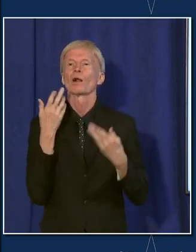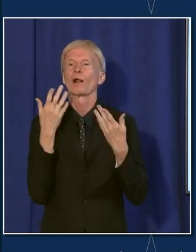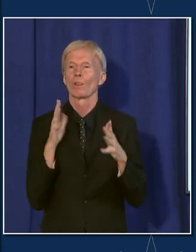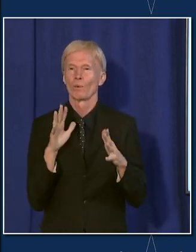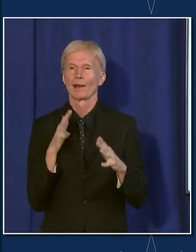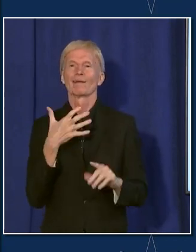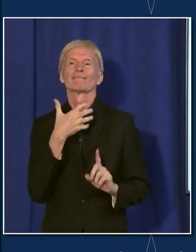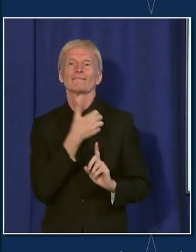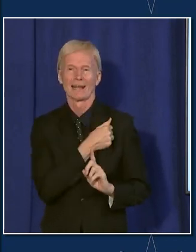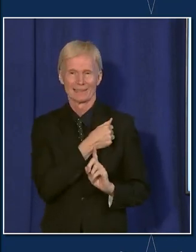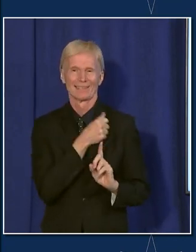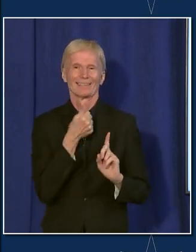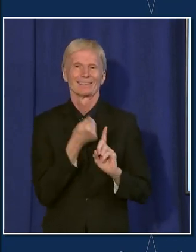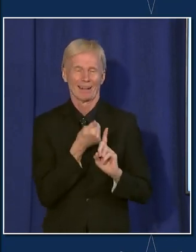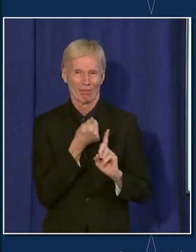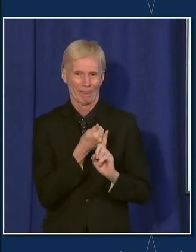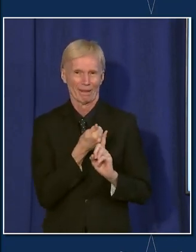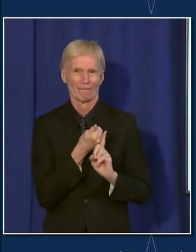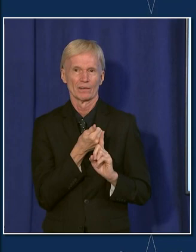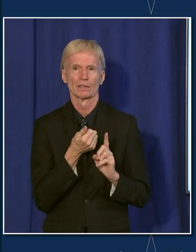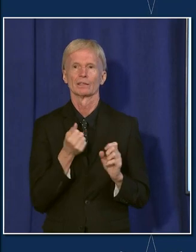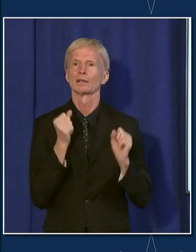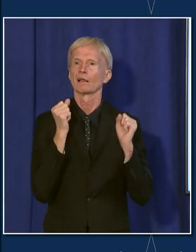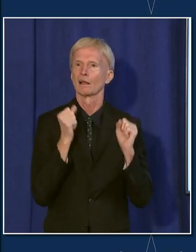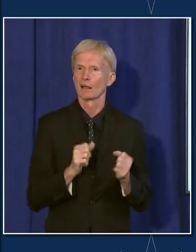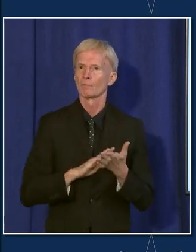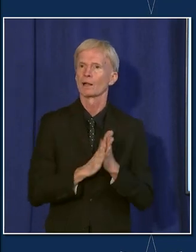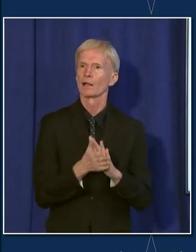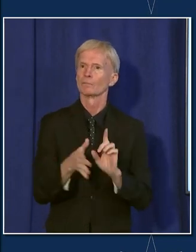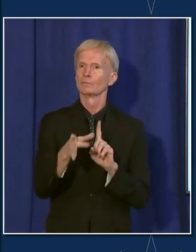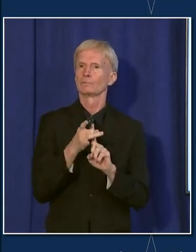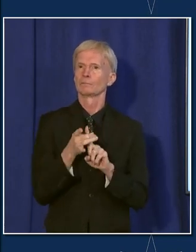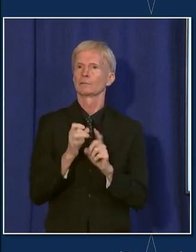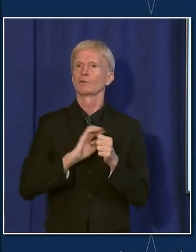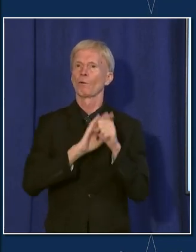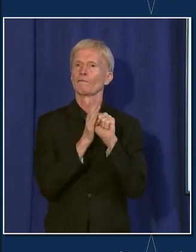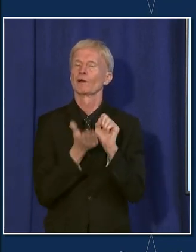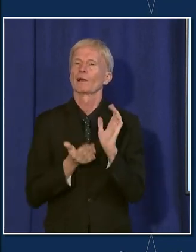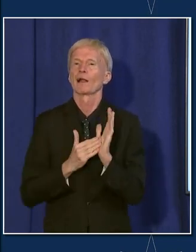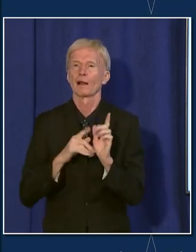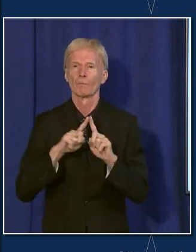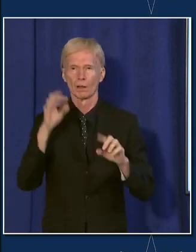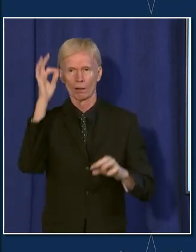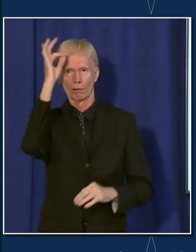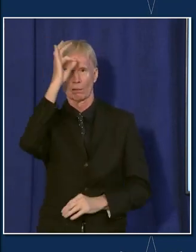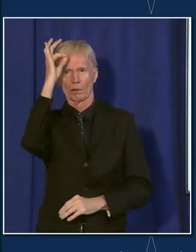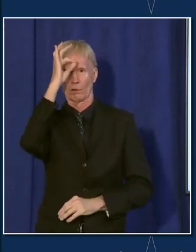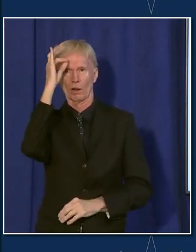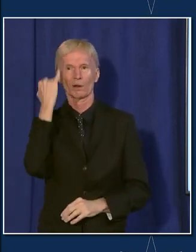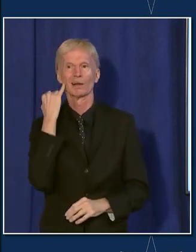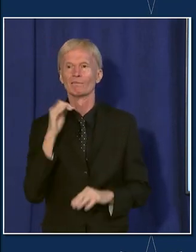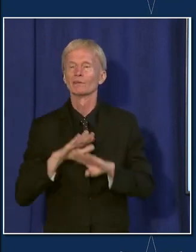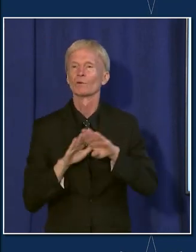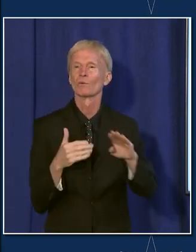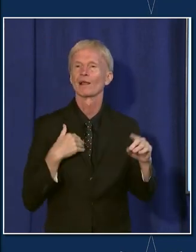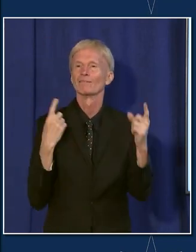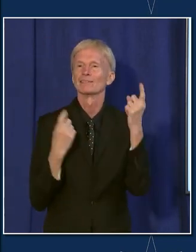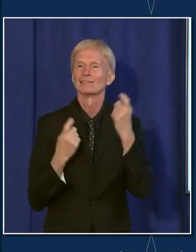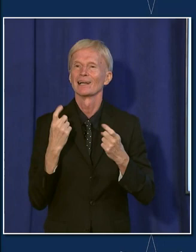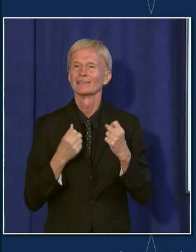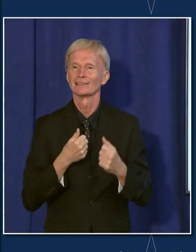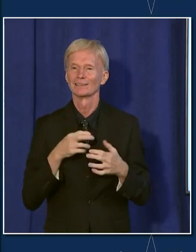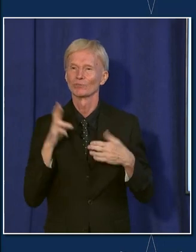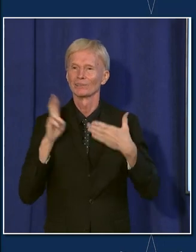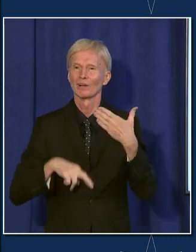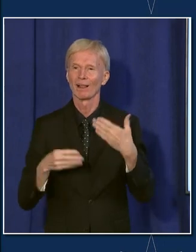who very well, you know, could have been reinfected with COVID and not known it if they're not testing, et cetera. We are